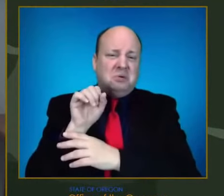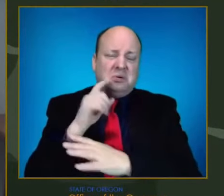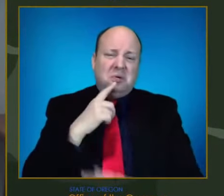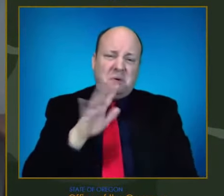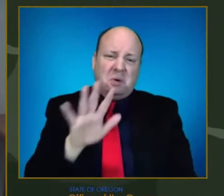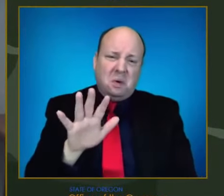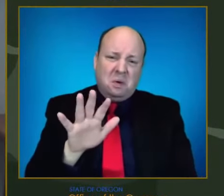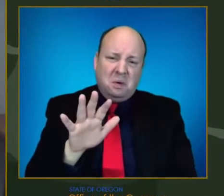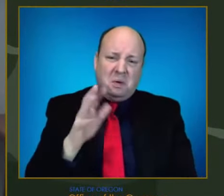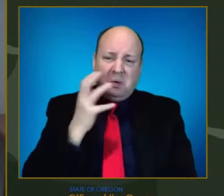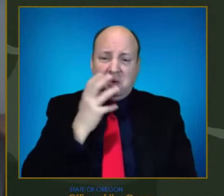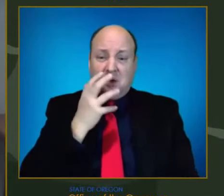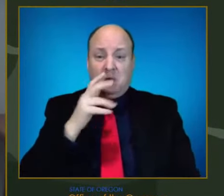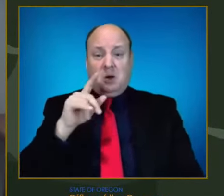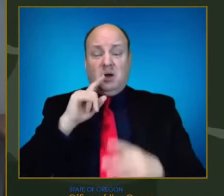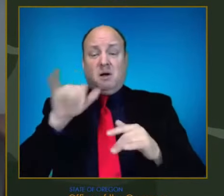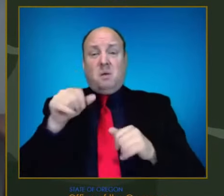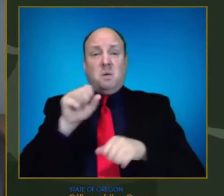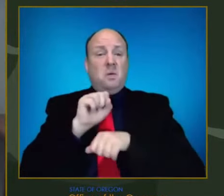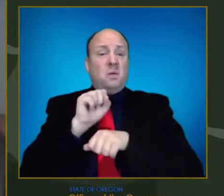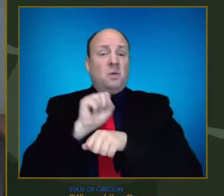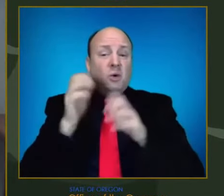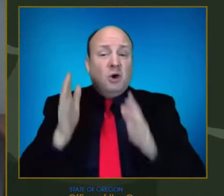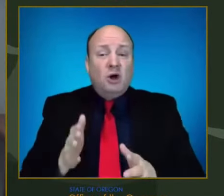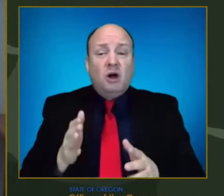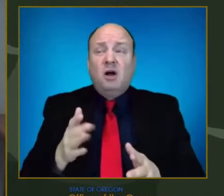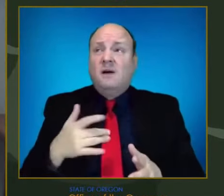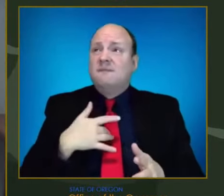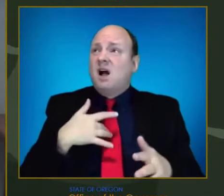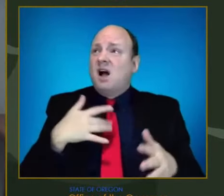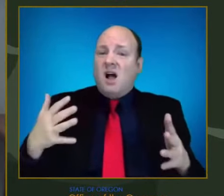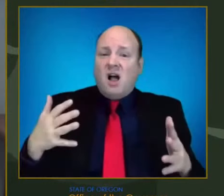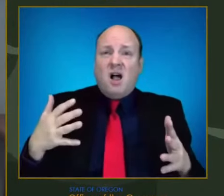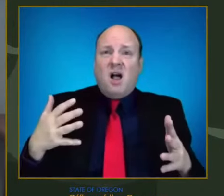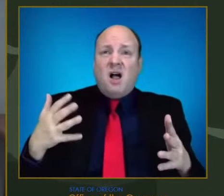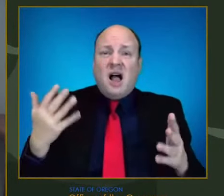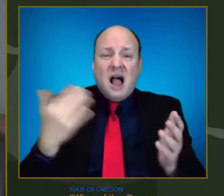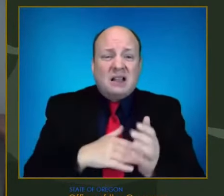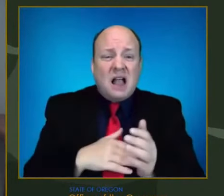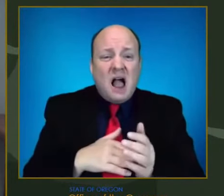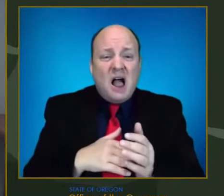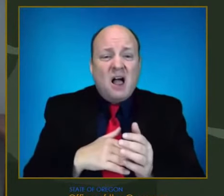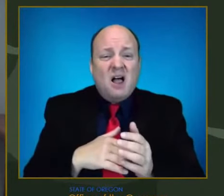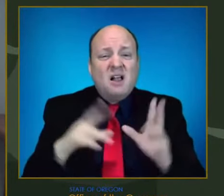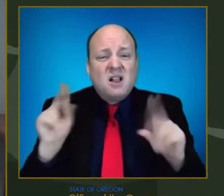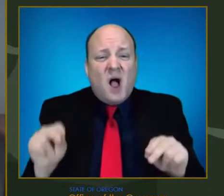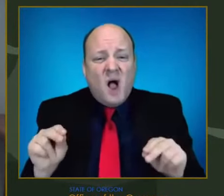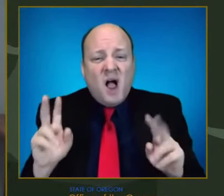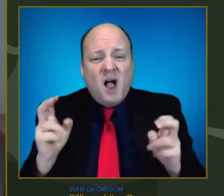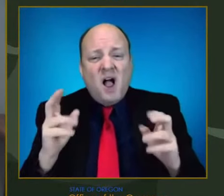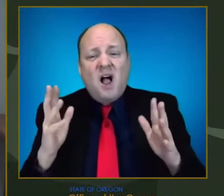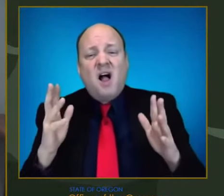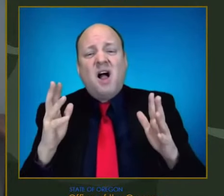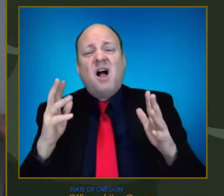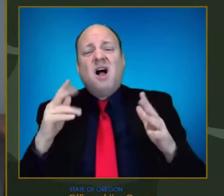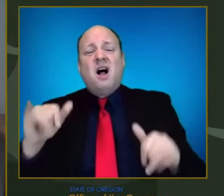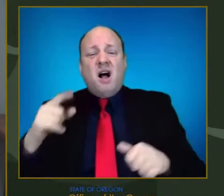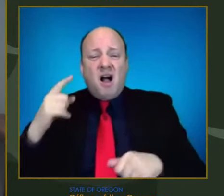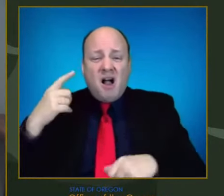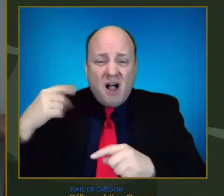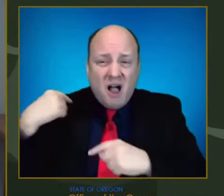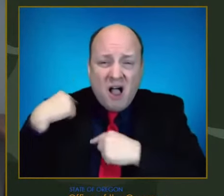extremely dedicated professionals are not easily faced, but after nearly two years on the front lines of this war, they're